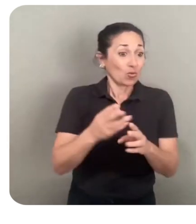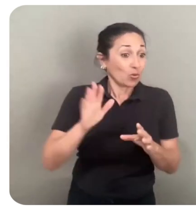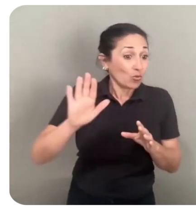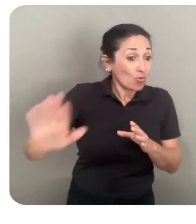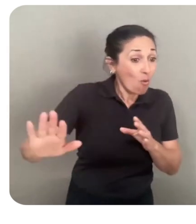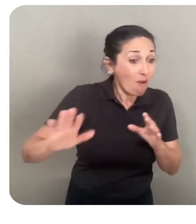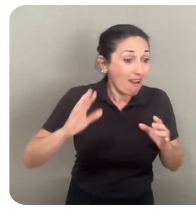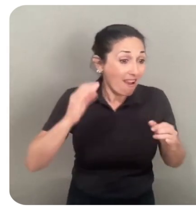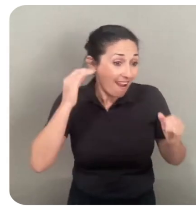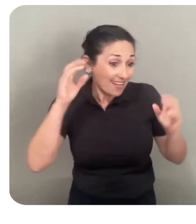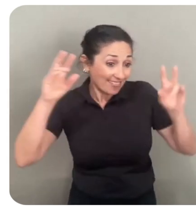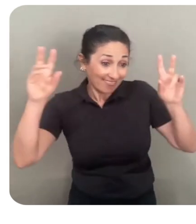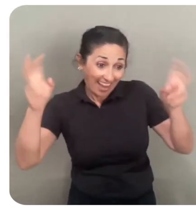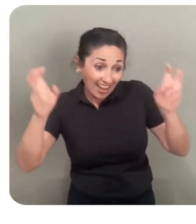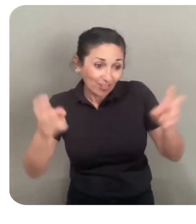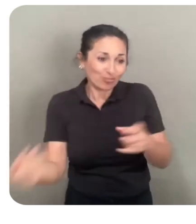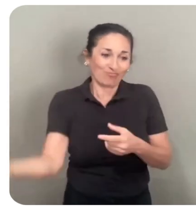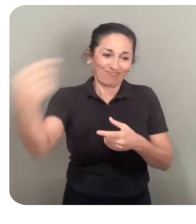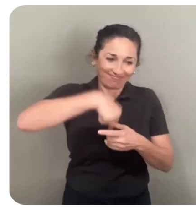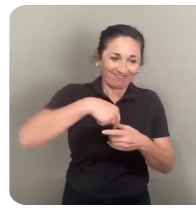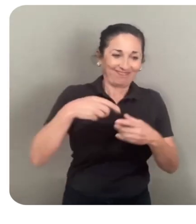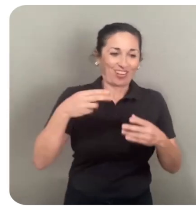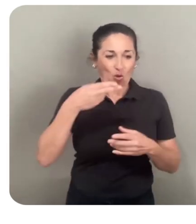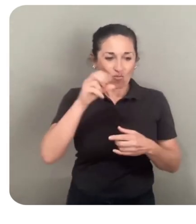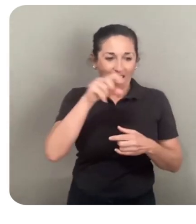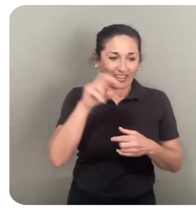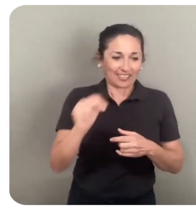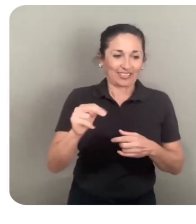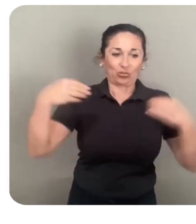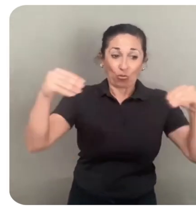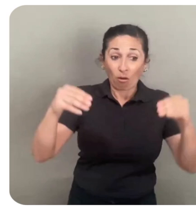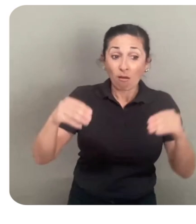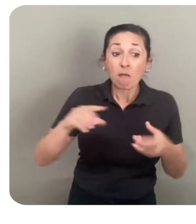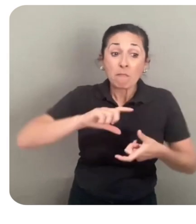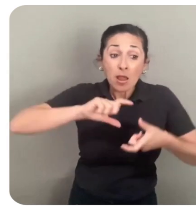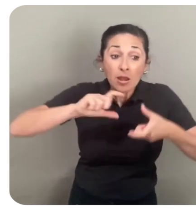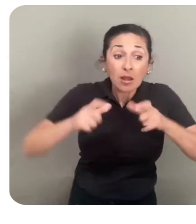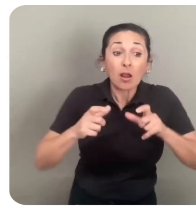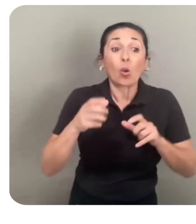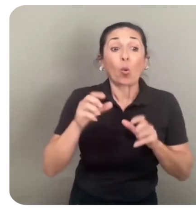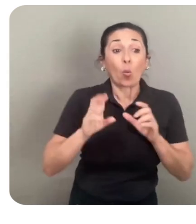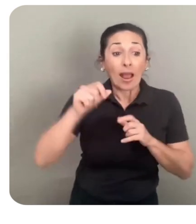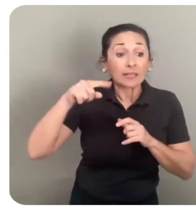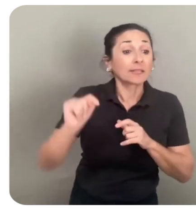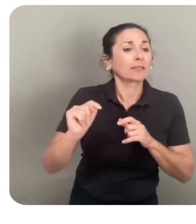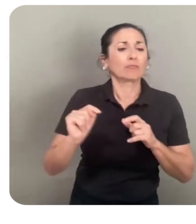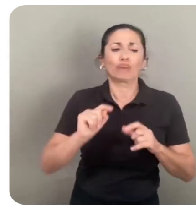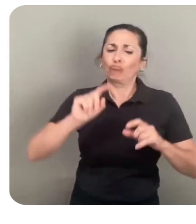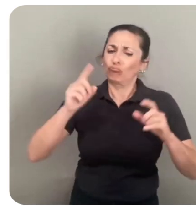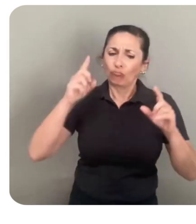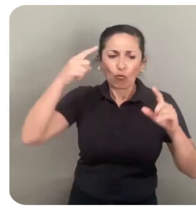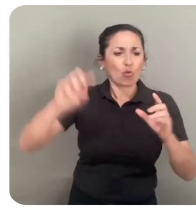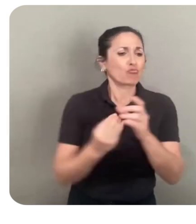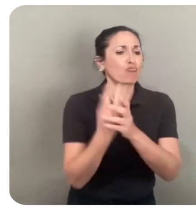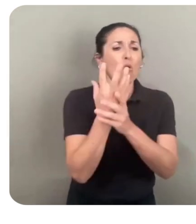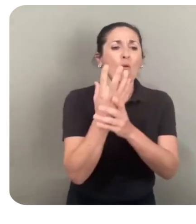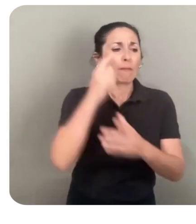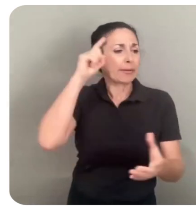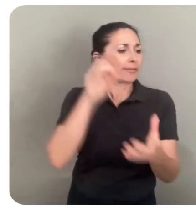MetaQuest is poised for growth, and I believe there's never been a better time to invest in mixed reality.